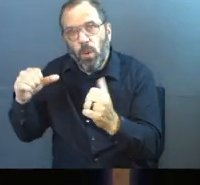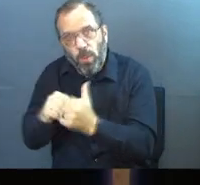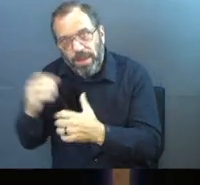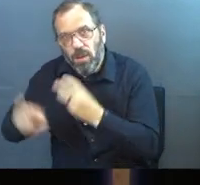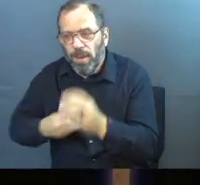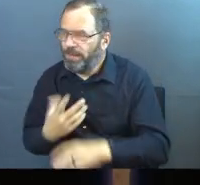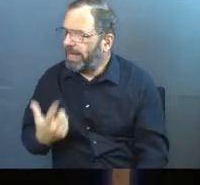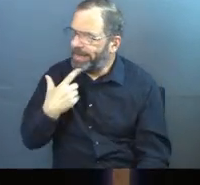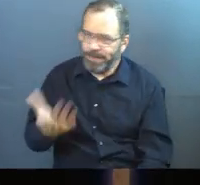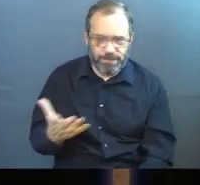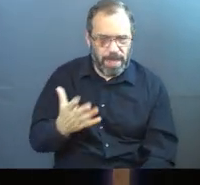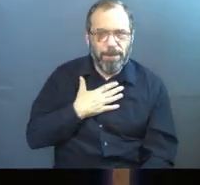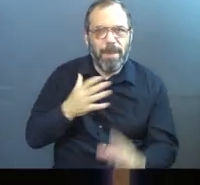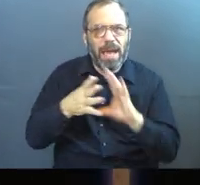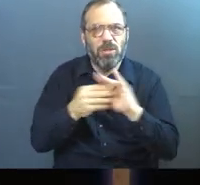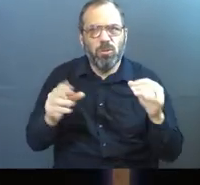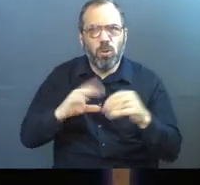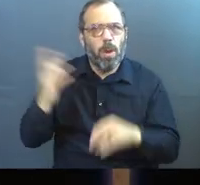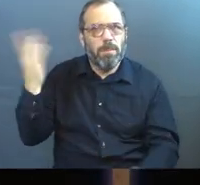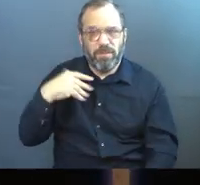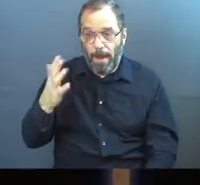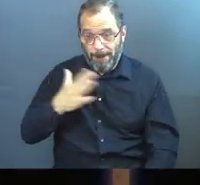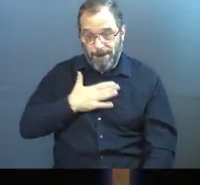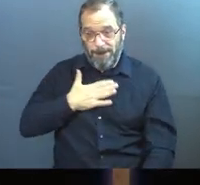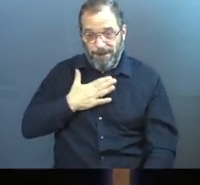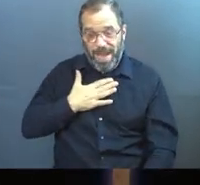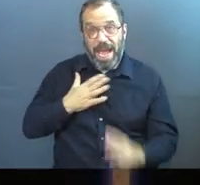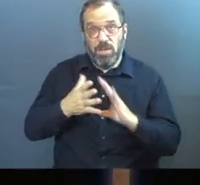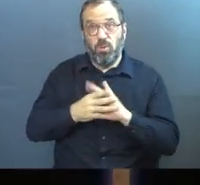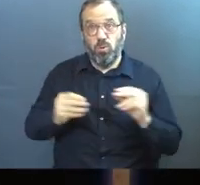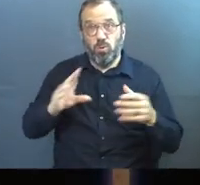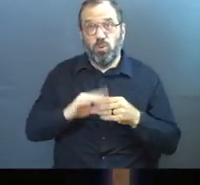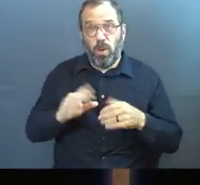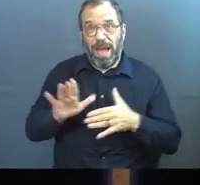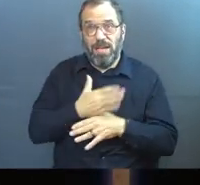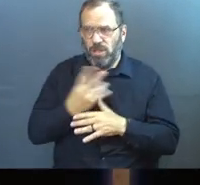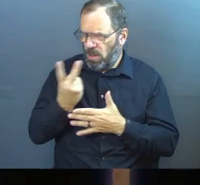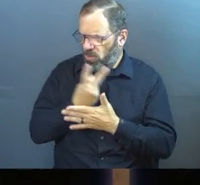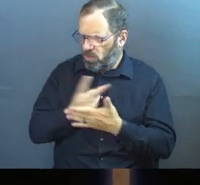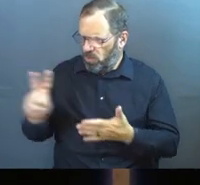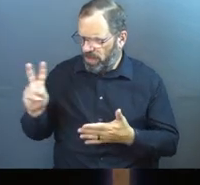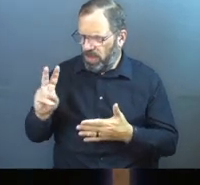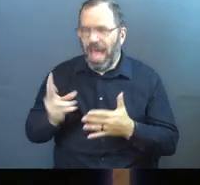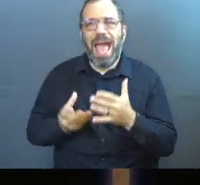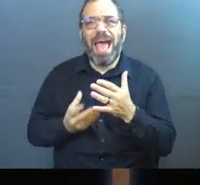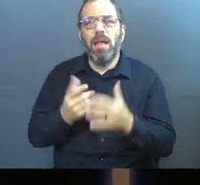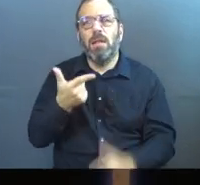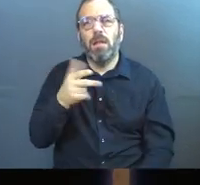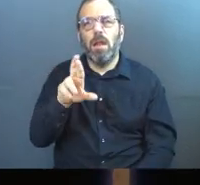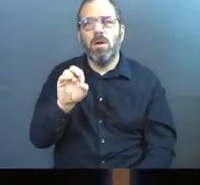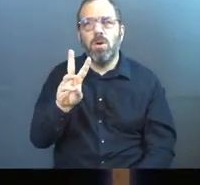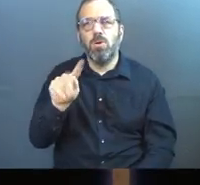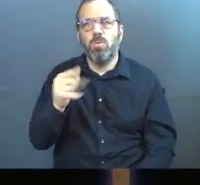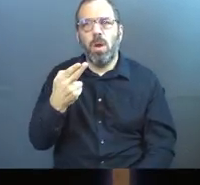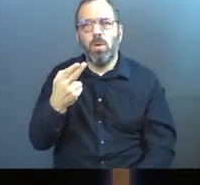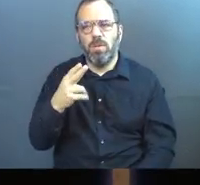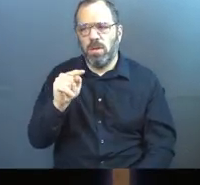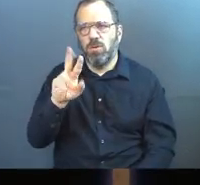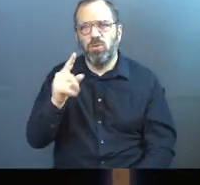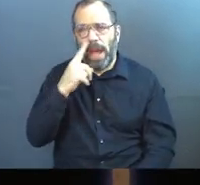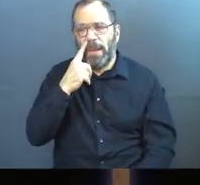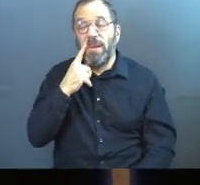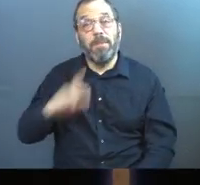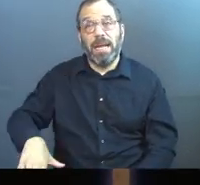Like I've told this part of my story before, my own story. I shared this two weeks ago at GrowthTrack because I always do, always share my testimony.